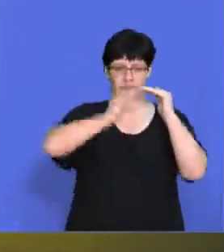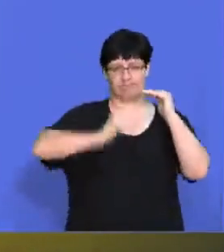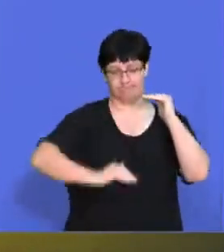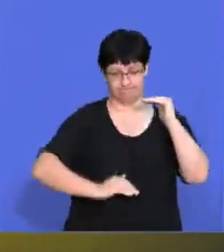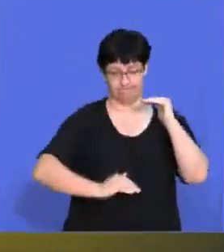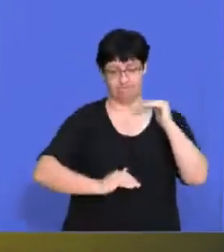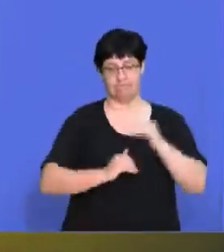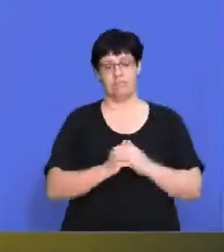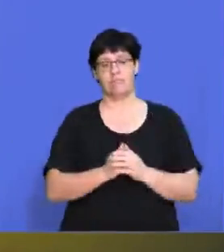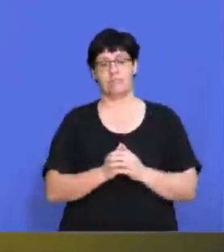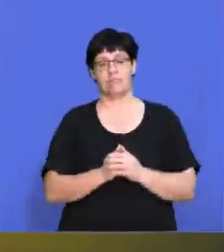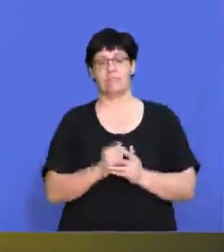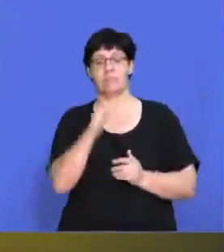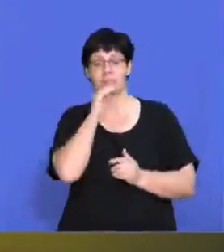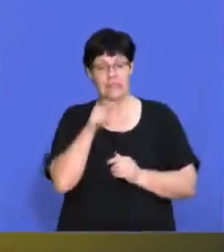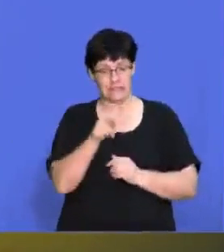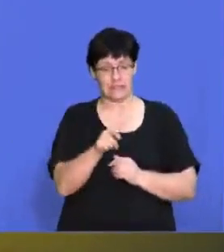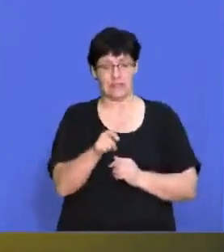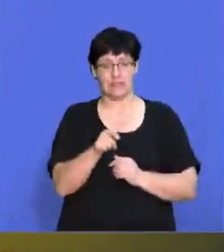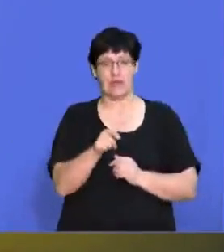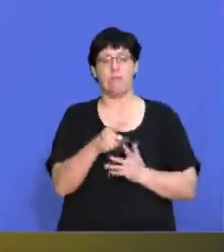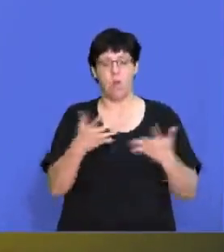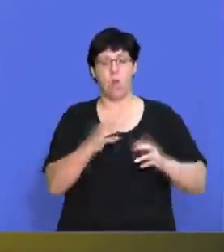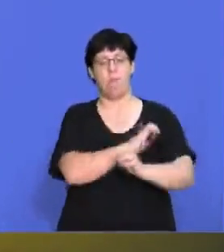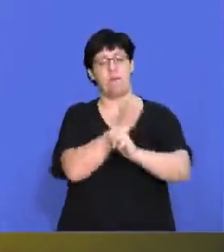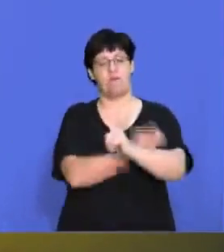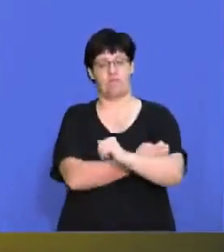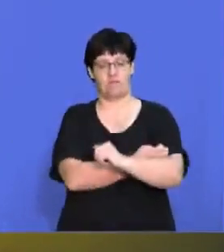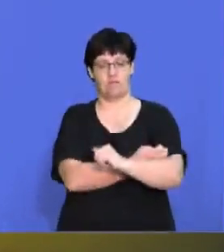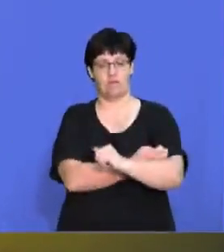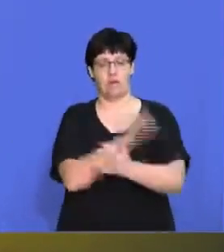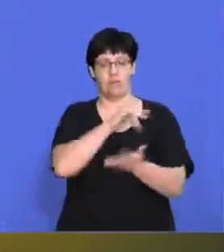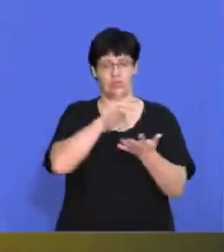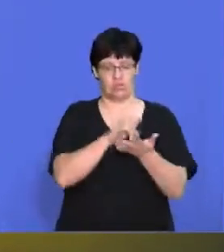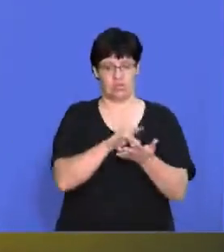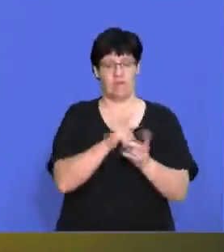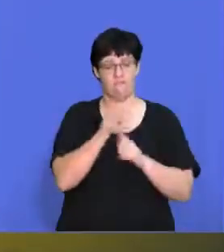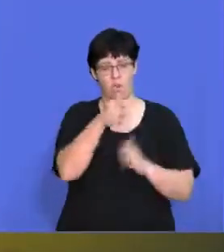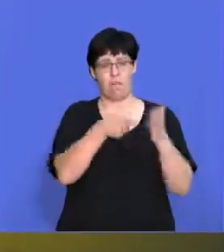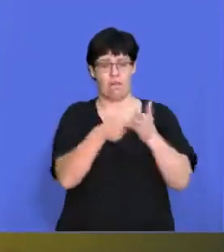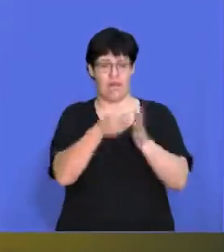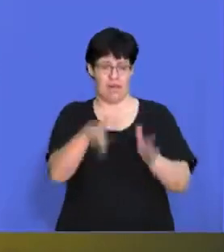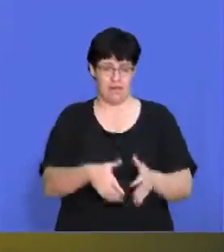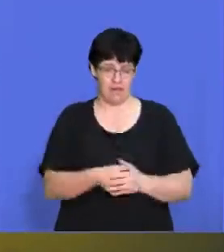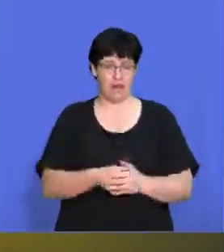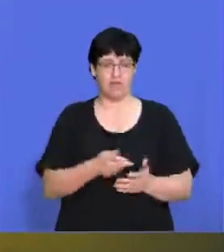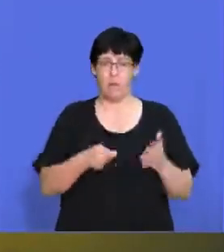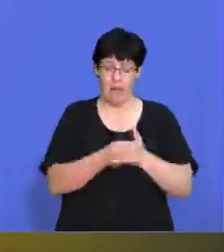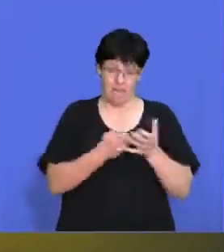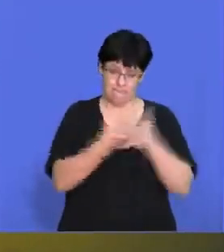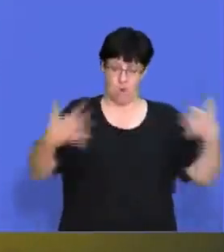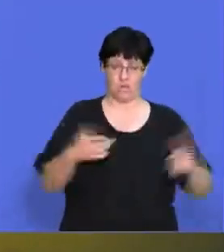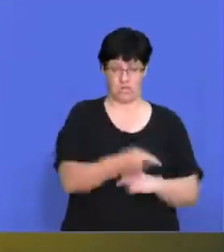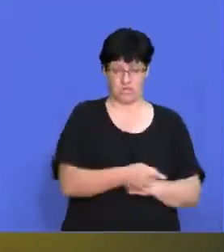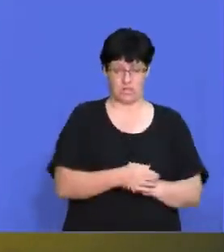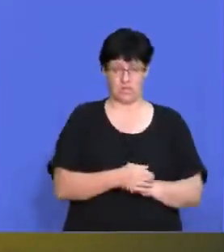be a powerful position for the buyers if you're buying in bulk. So if we had